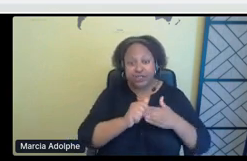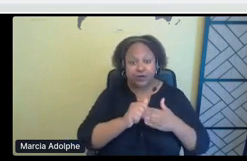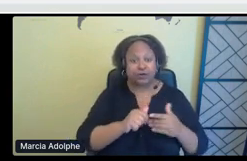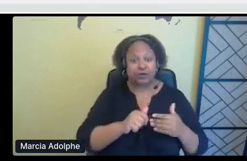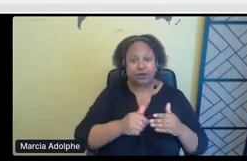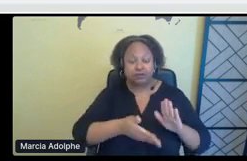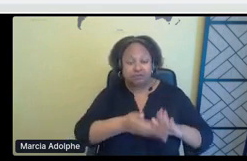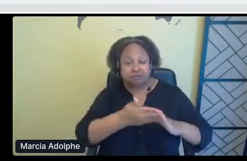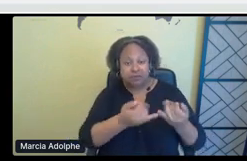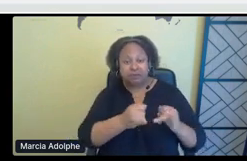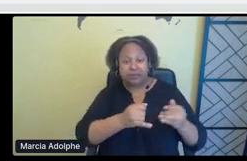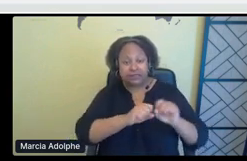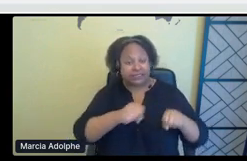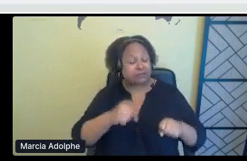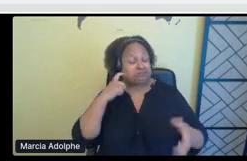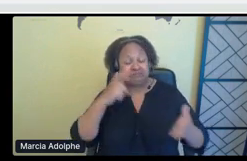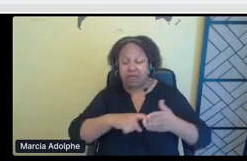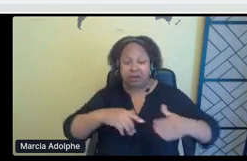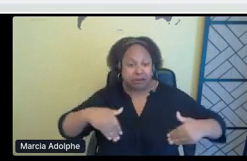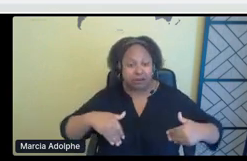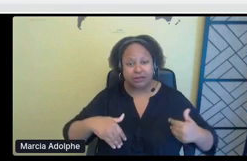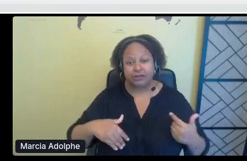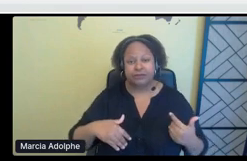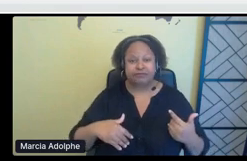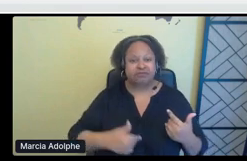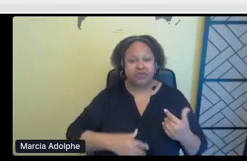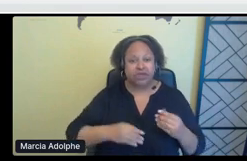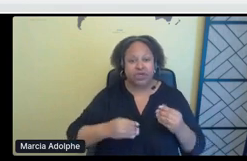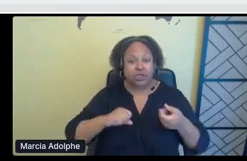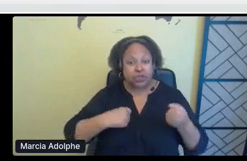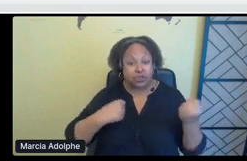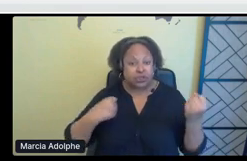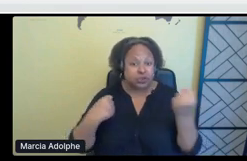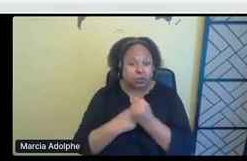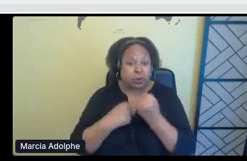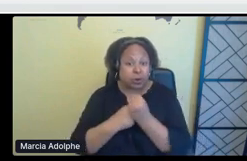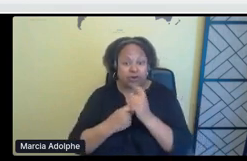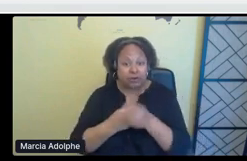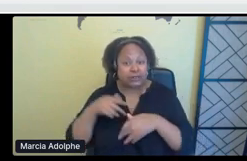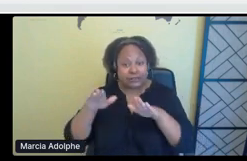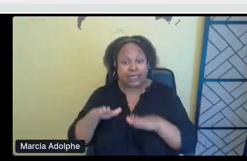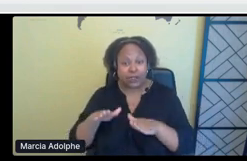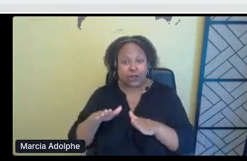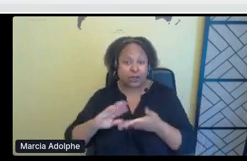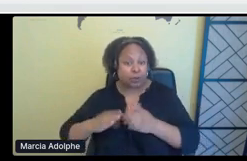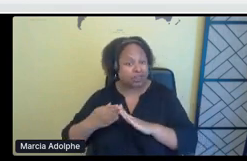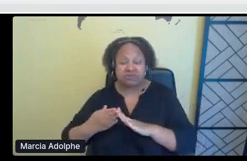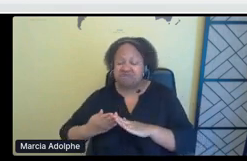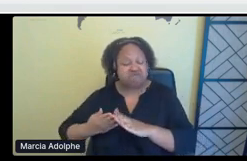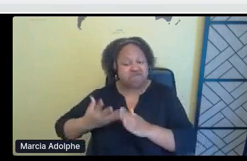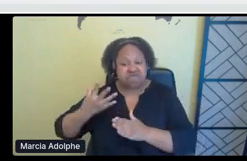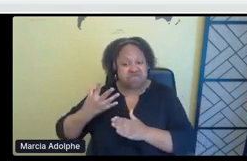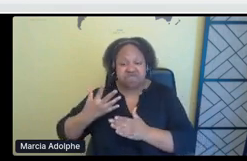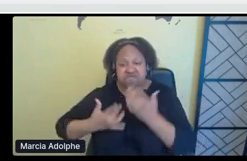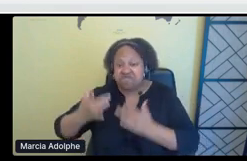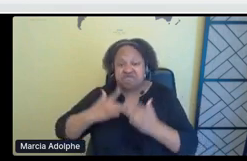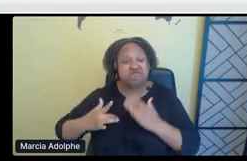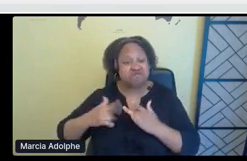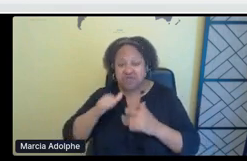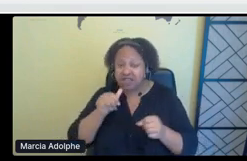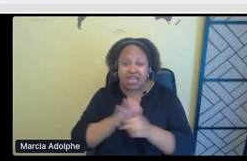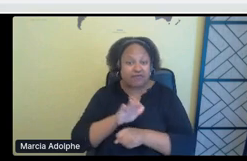think this is why this conversation is so important today, because it's important for folks to know how they can become allies, um,